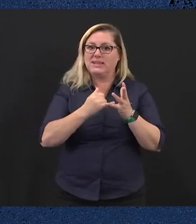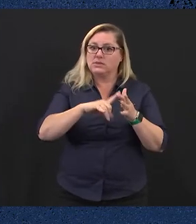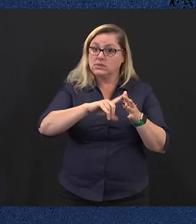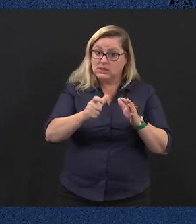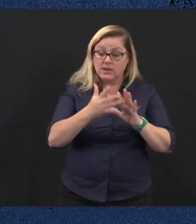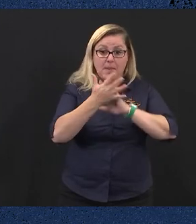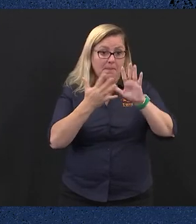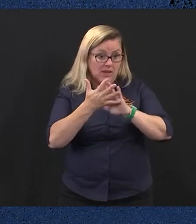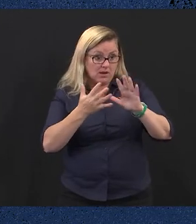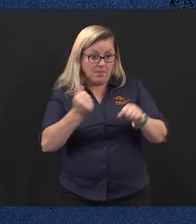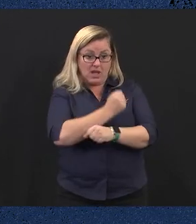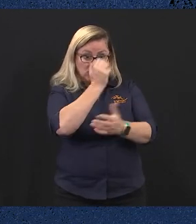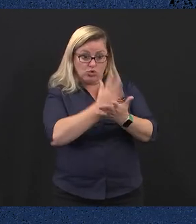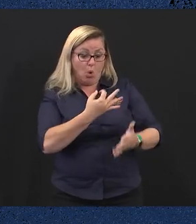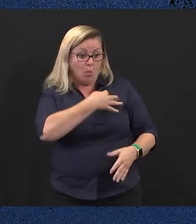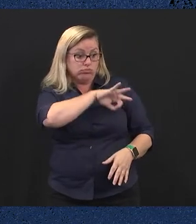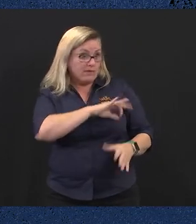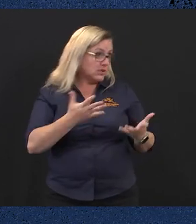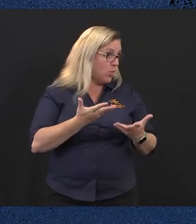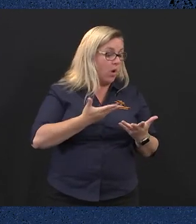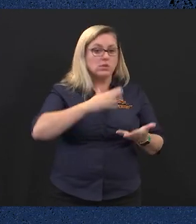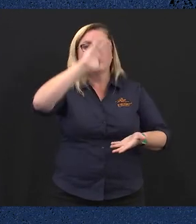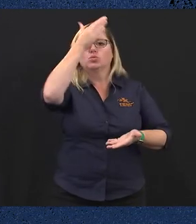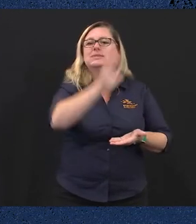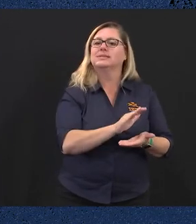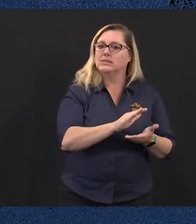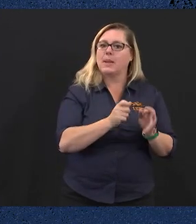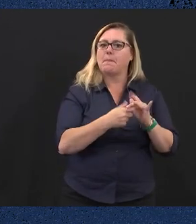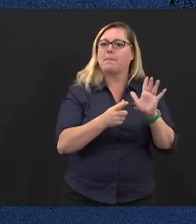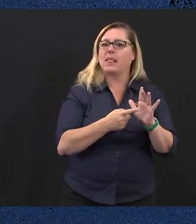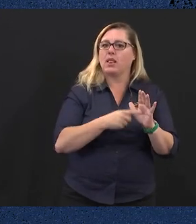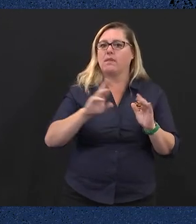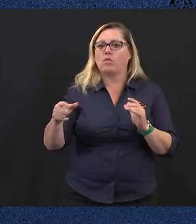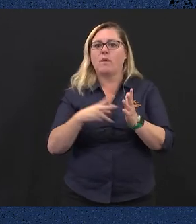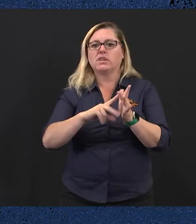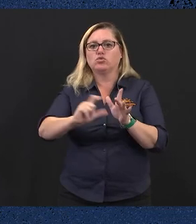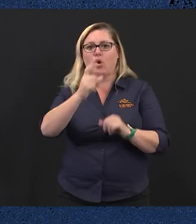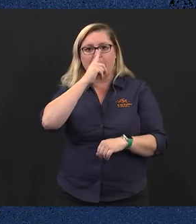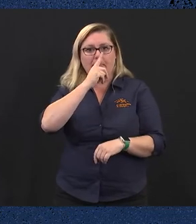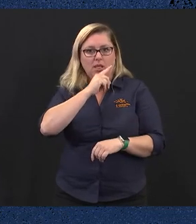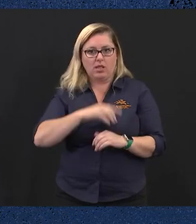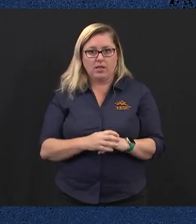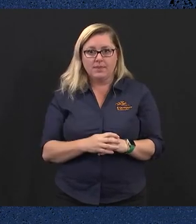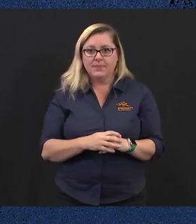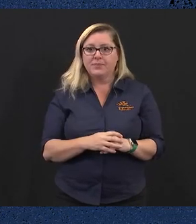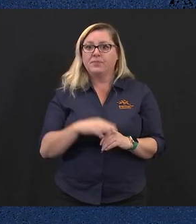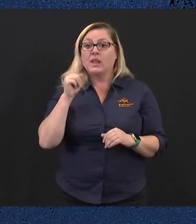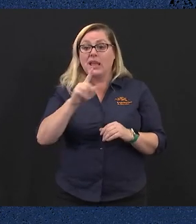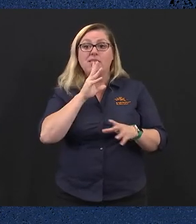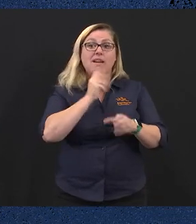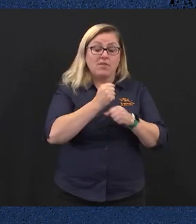profits will go back into helping to keep bills down for Victorians. The Government will invest at least $20 million